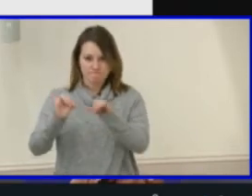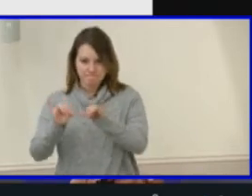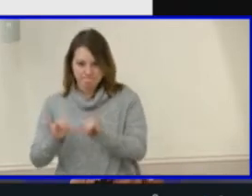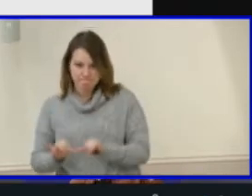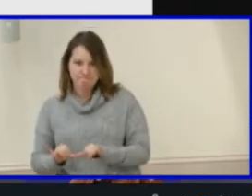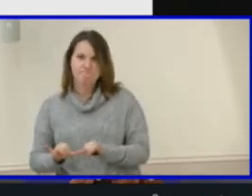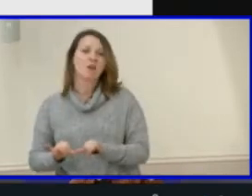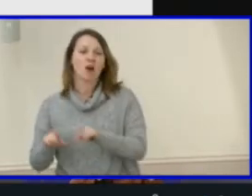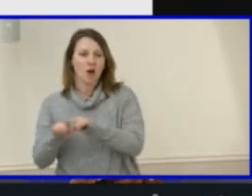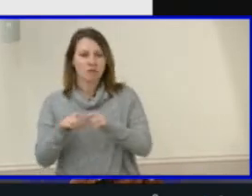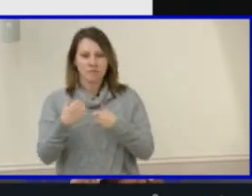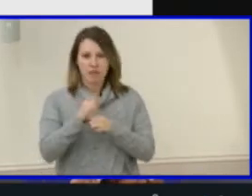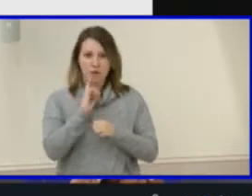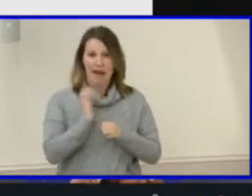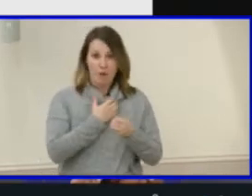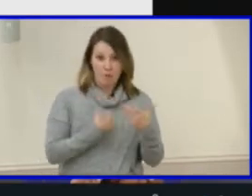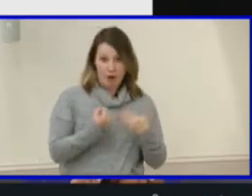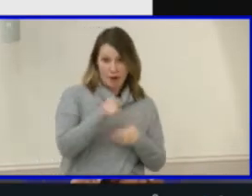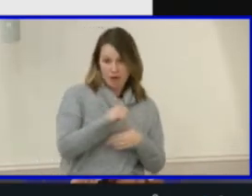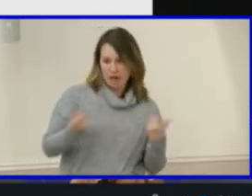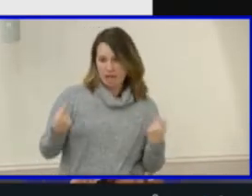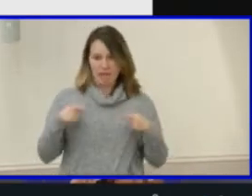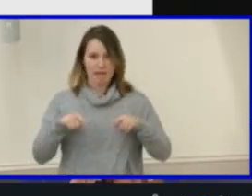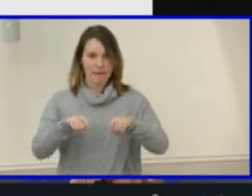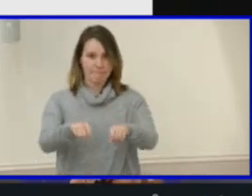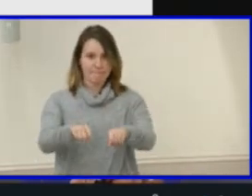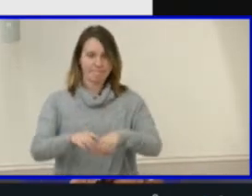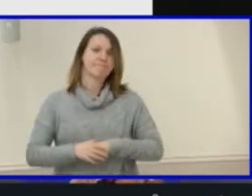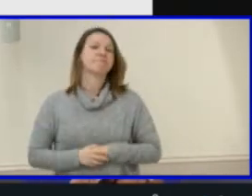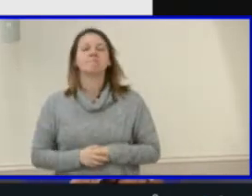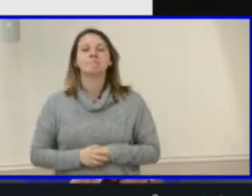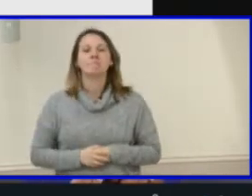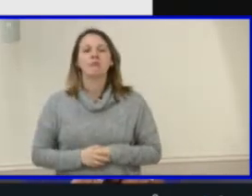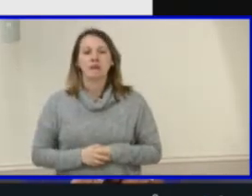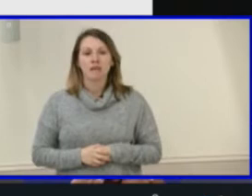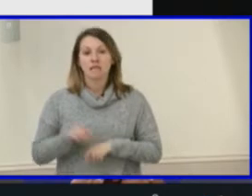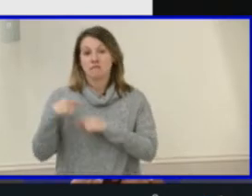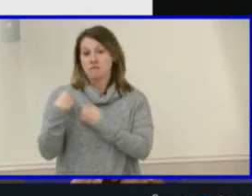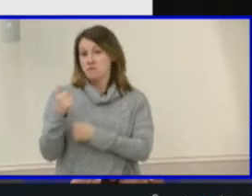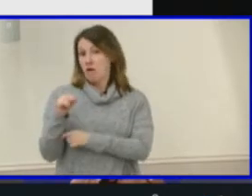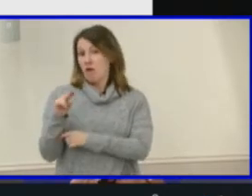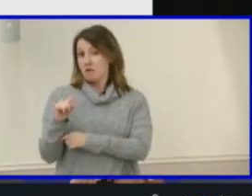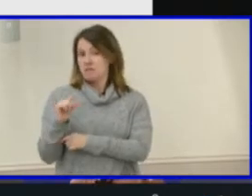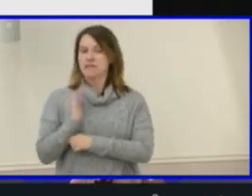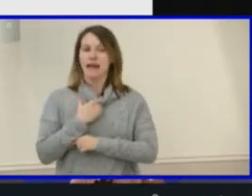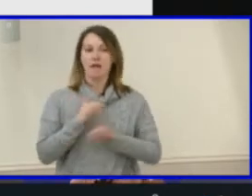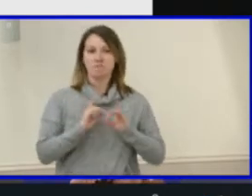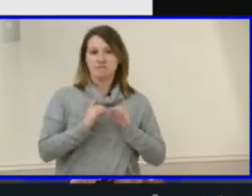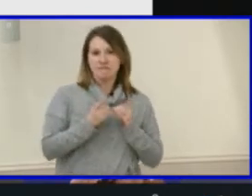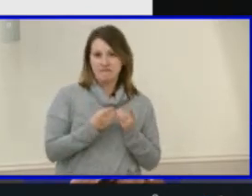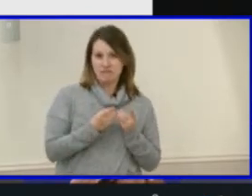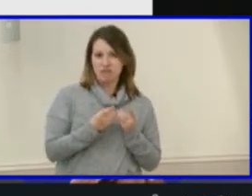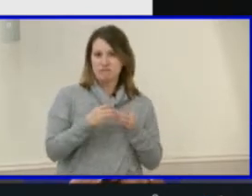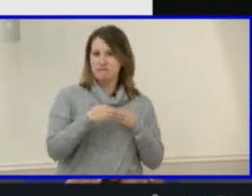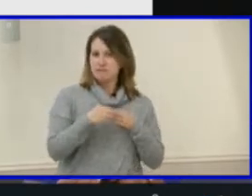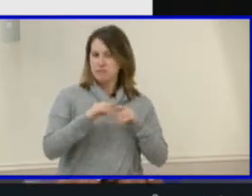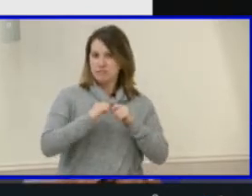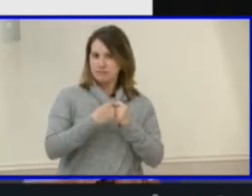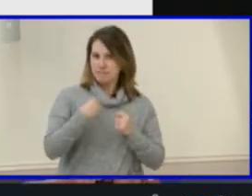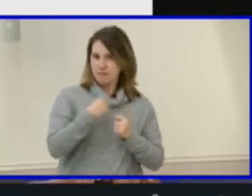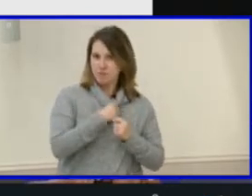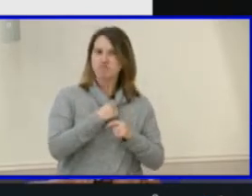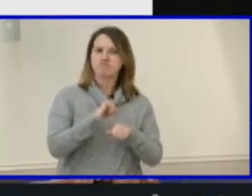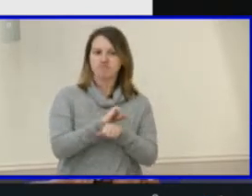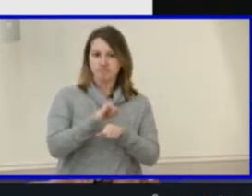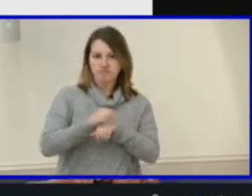current priorities. Since our progress update in August, our division leadership team members have worked closely with their departments